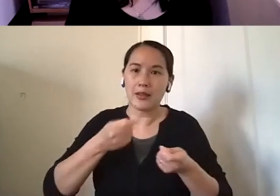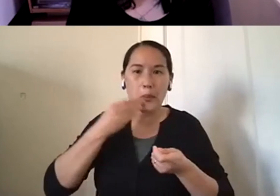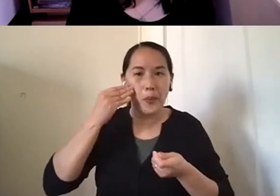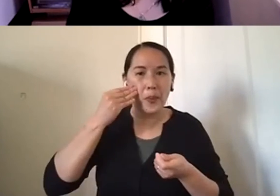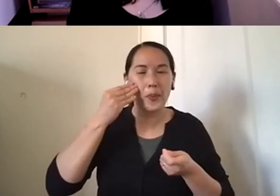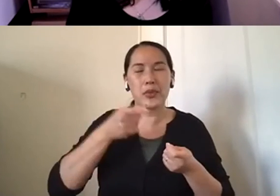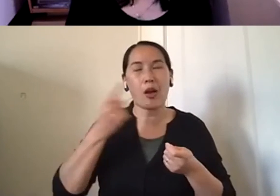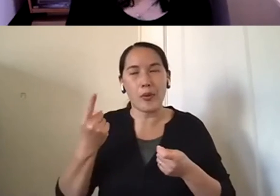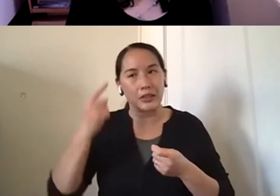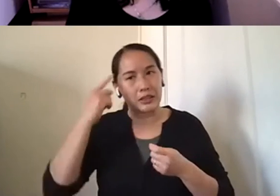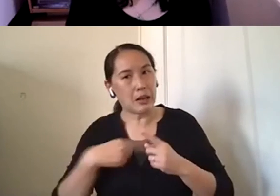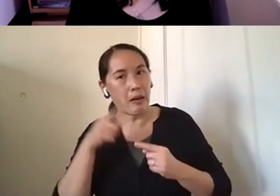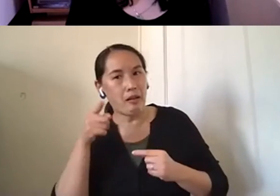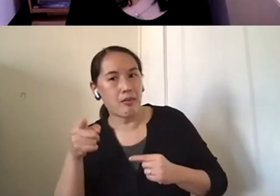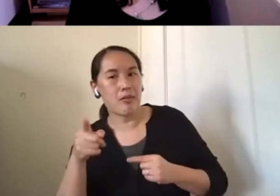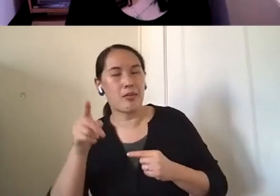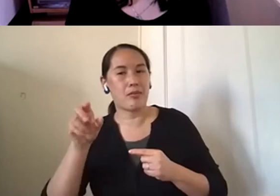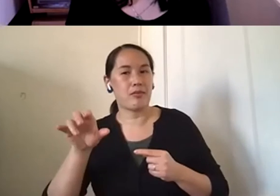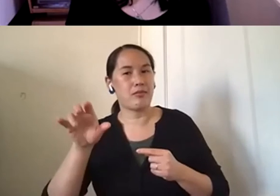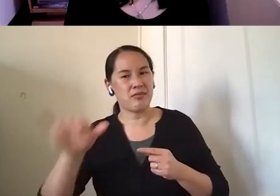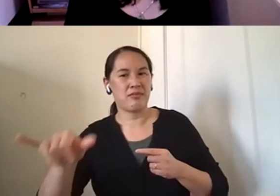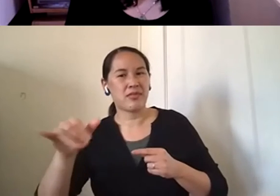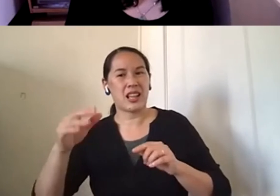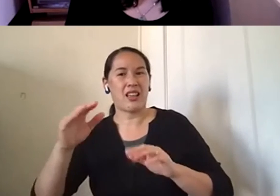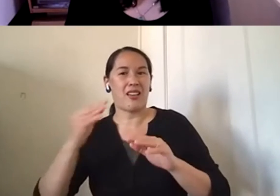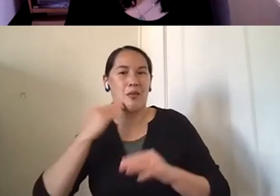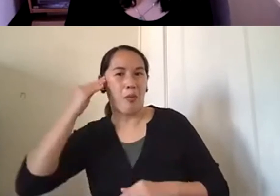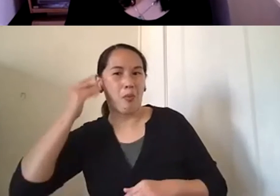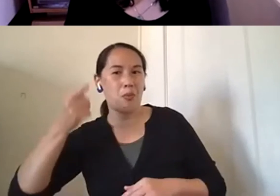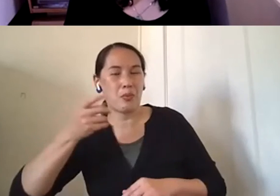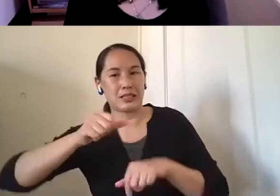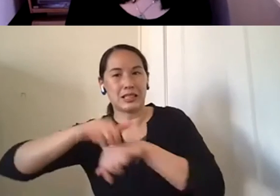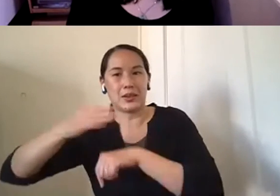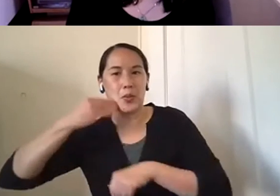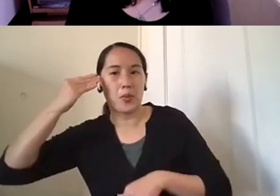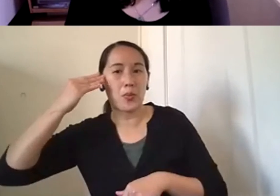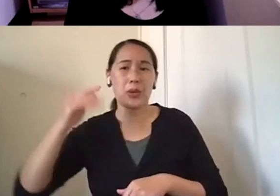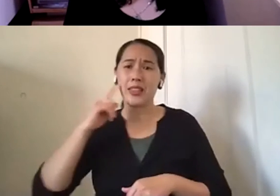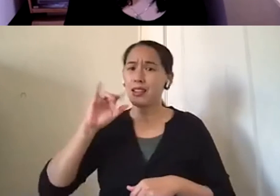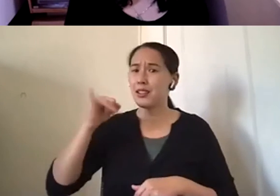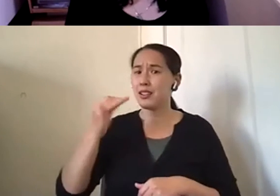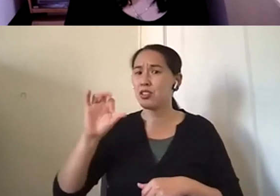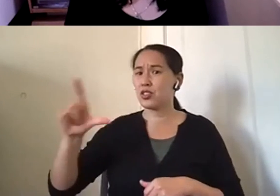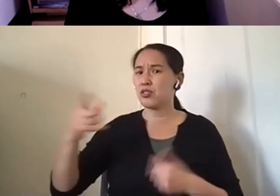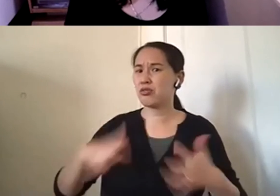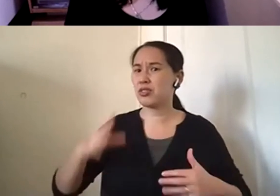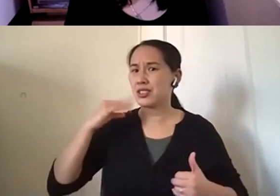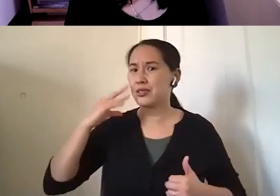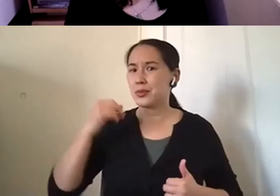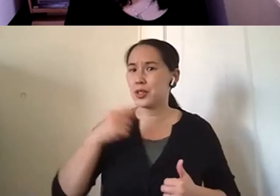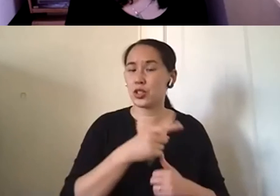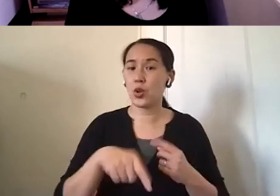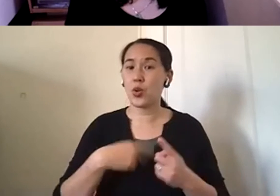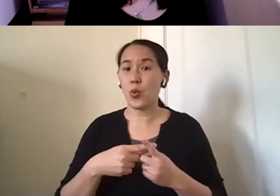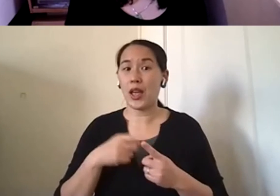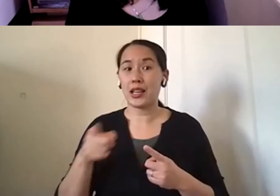question up and discuss it as well. So, and I think our caregiver, I think Jill experienced how it was going to be like when he was discharged to